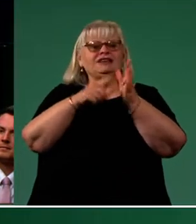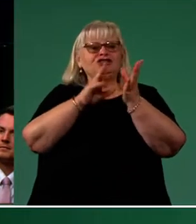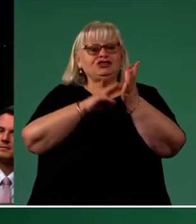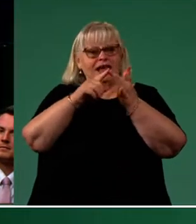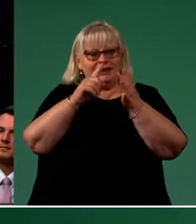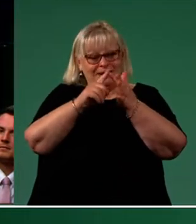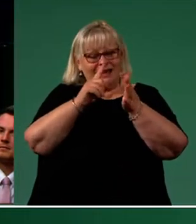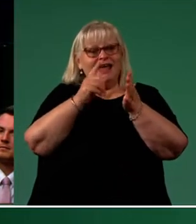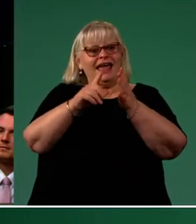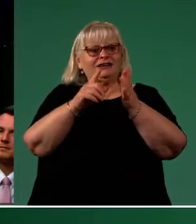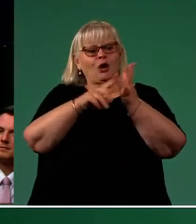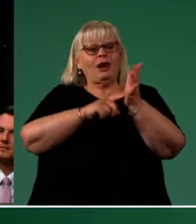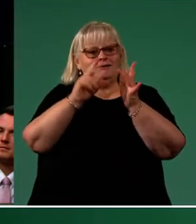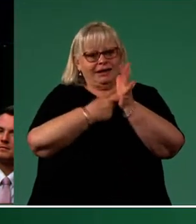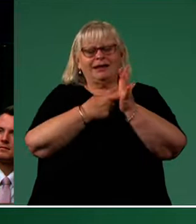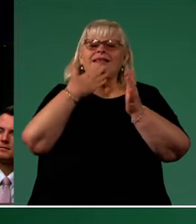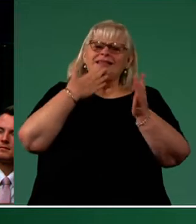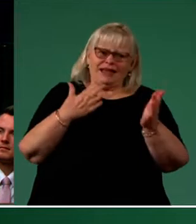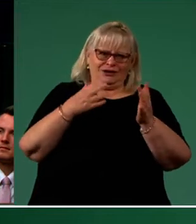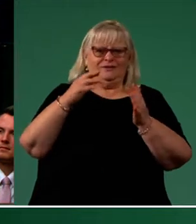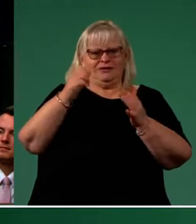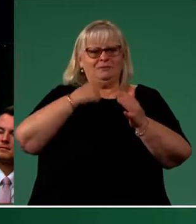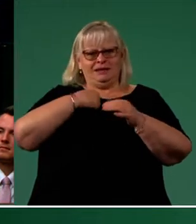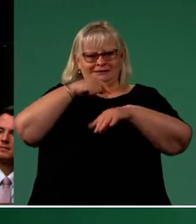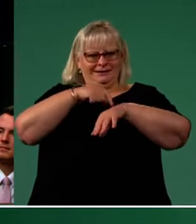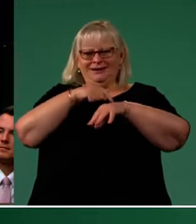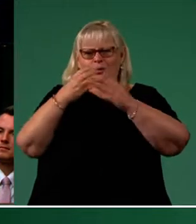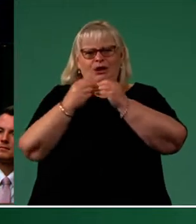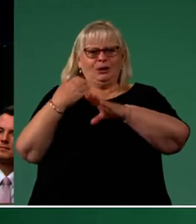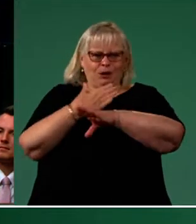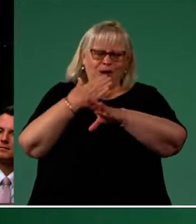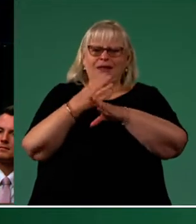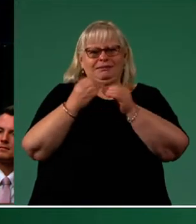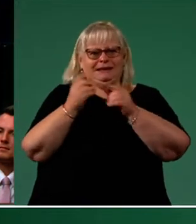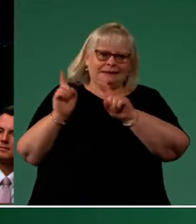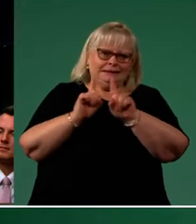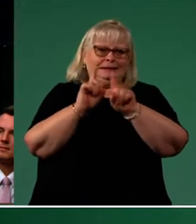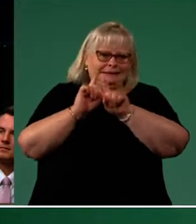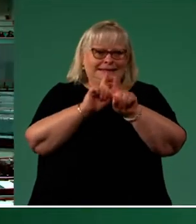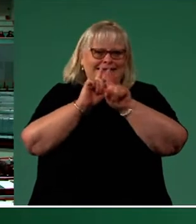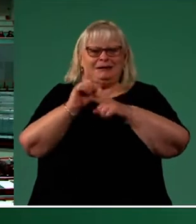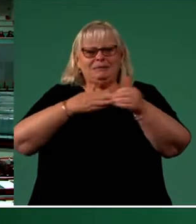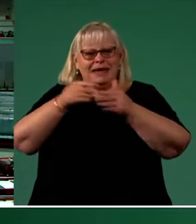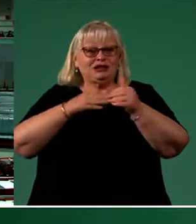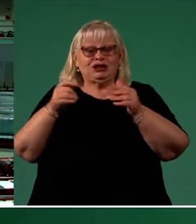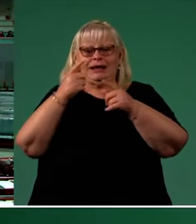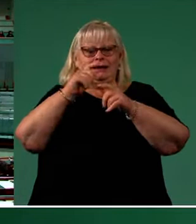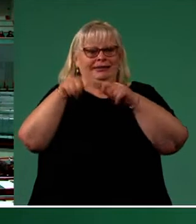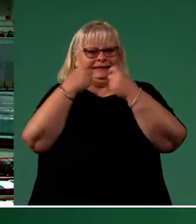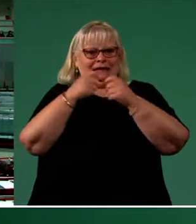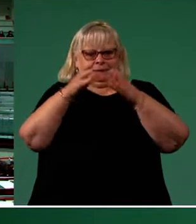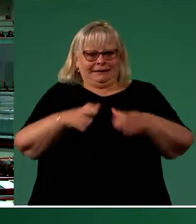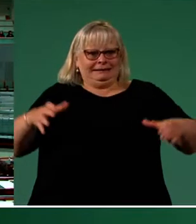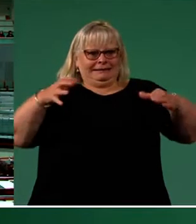Oliver Plunkett, thank you for your help throughout my time in public life and for tirelessly managing our ever-growing team during our